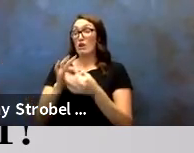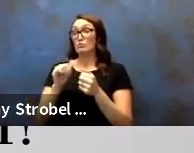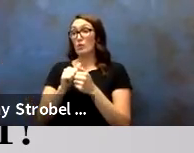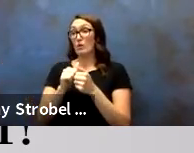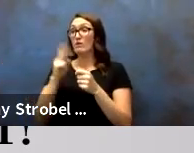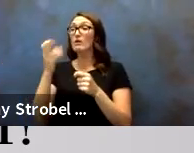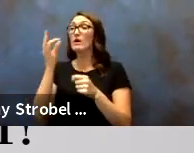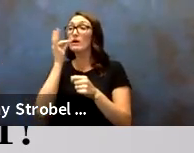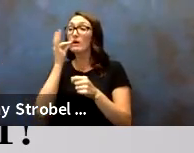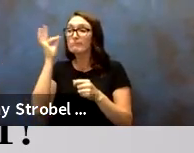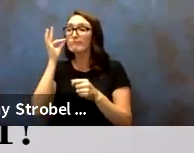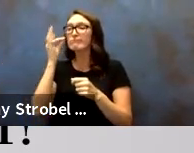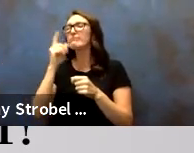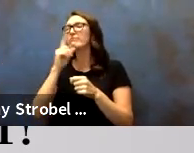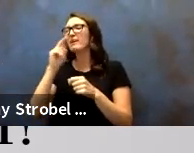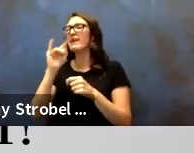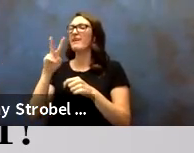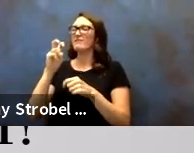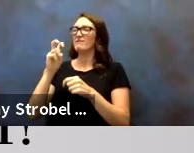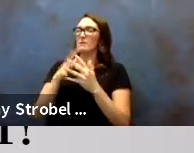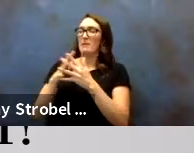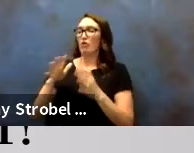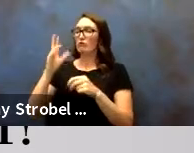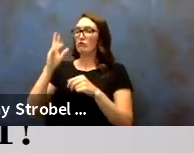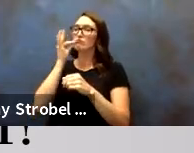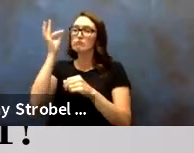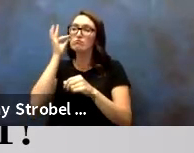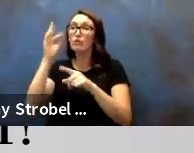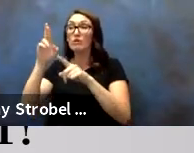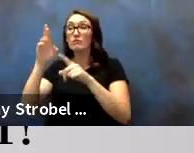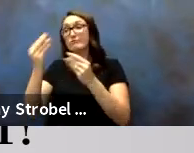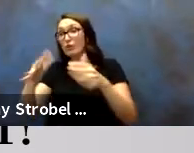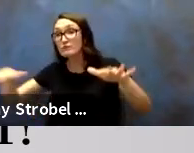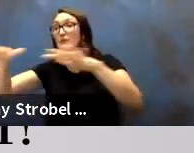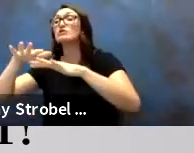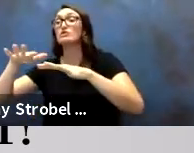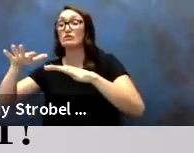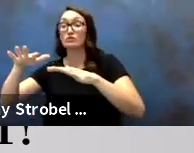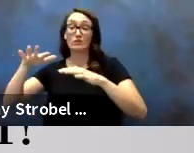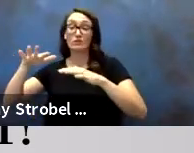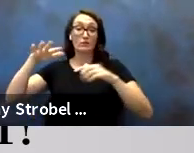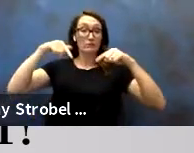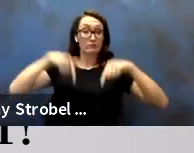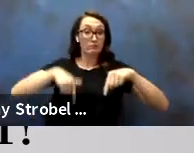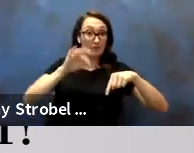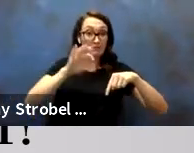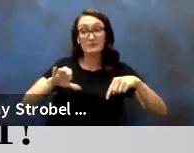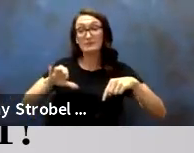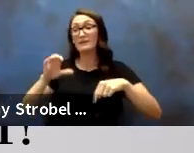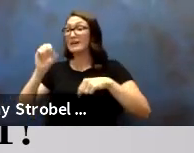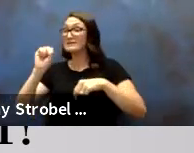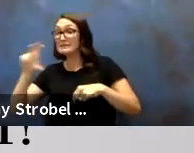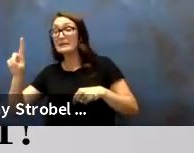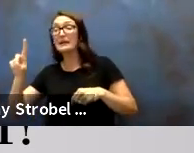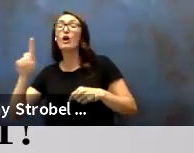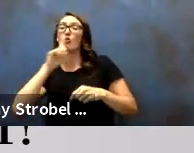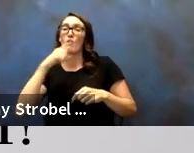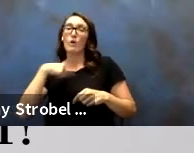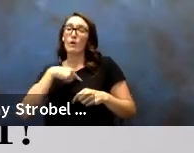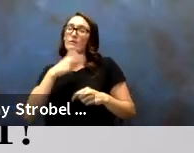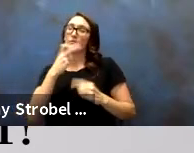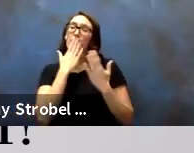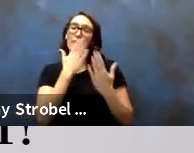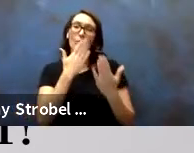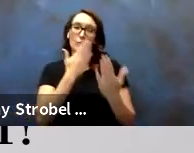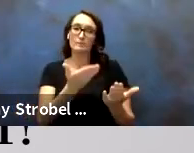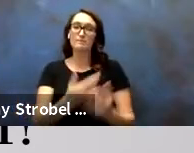Native American reservations. This institution and this district will give you a special debt of gratitude. Thank you, Dr.